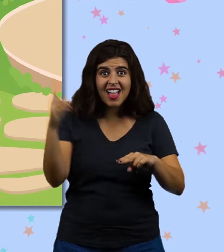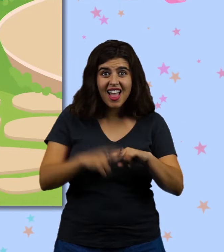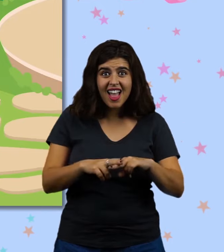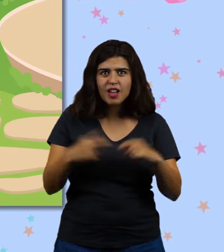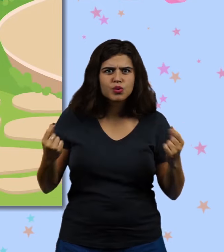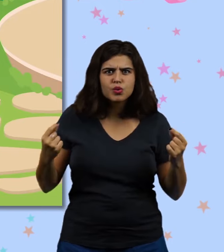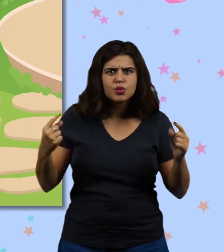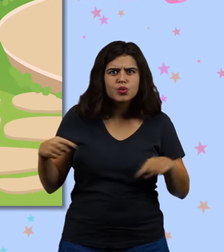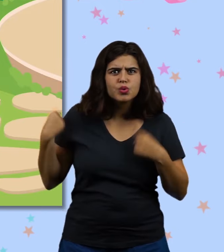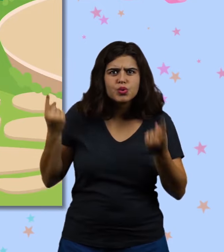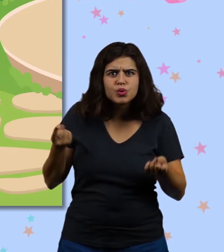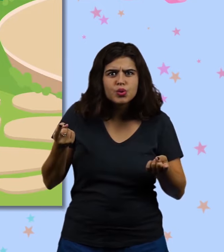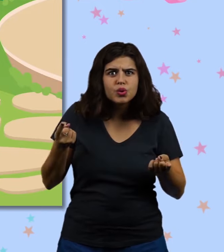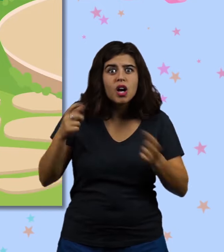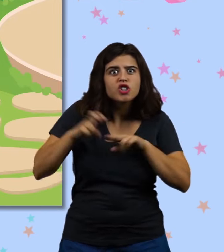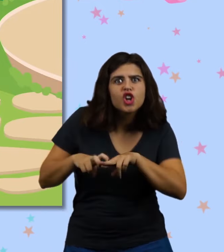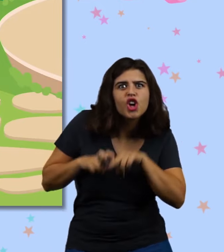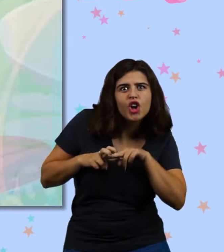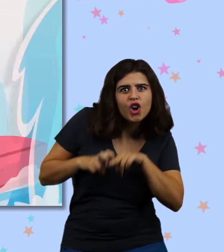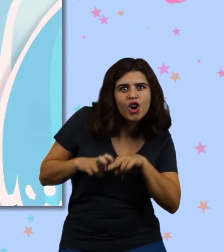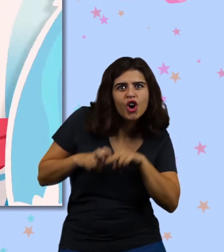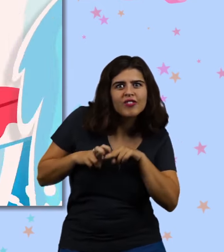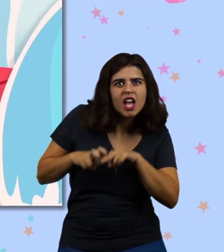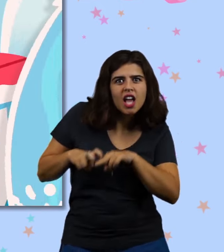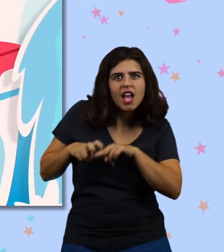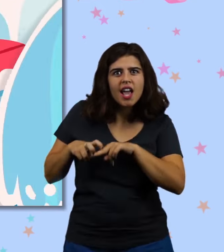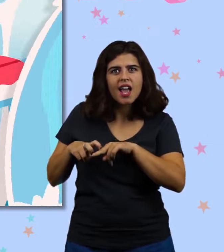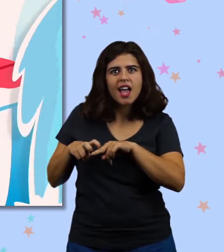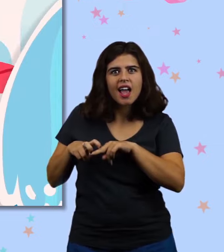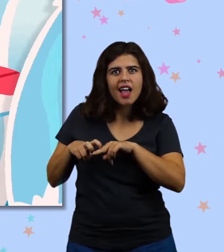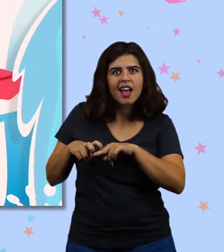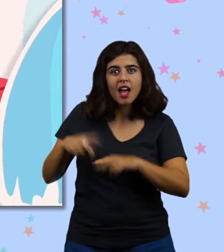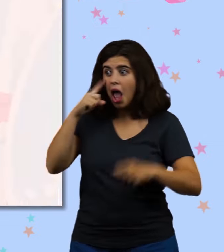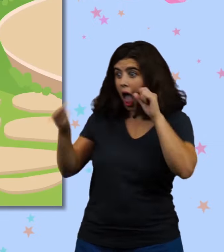Did you have fun? Don't tell me you've been surfing.